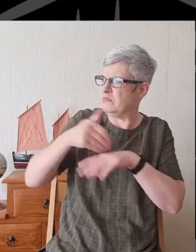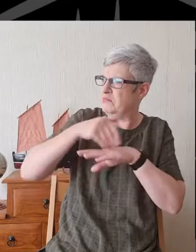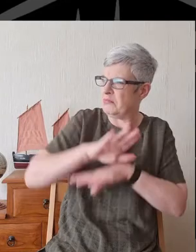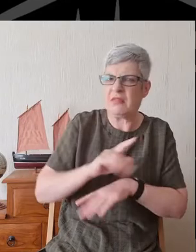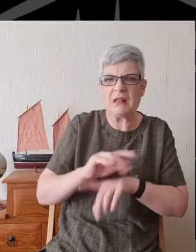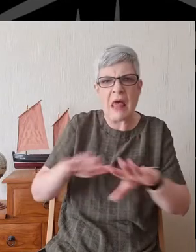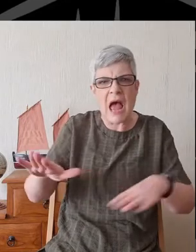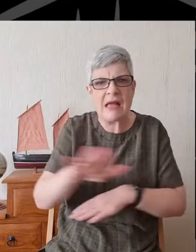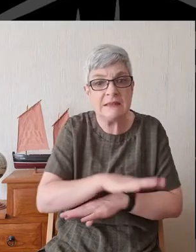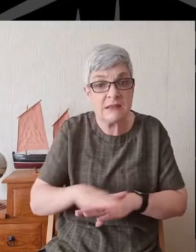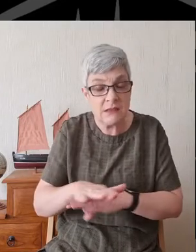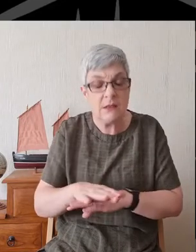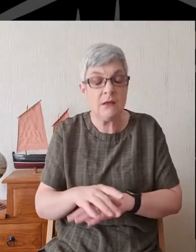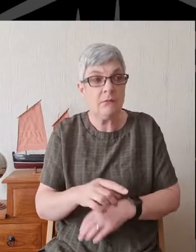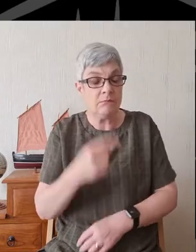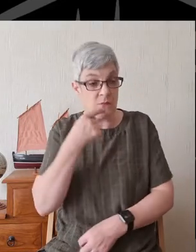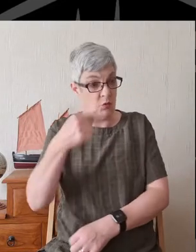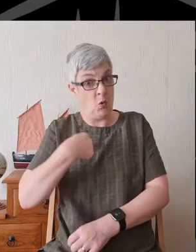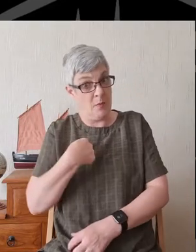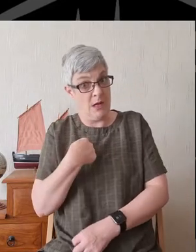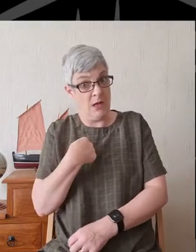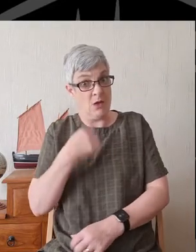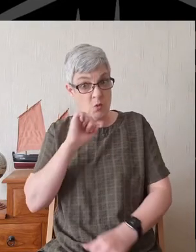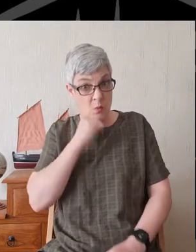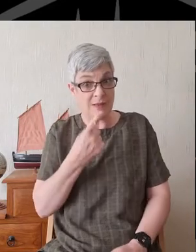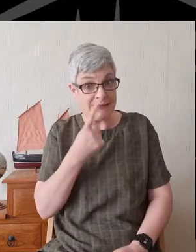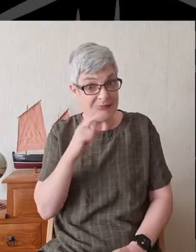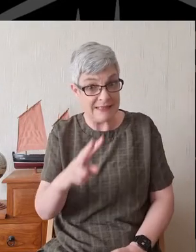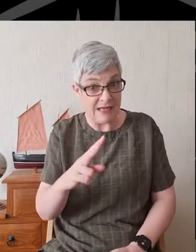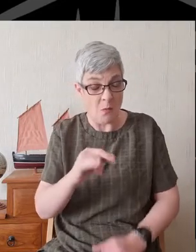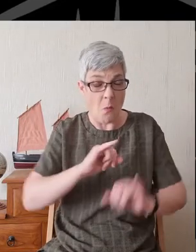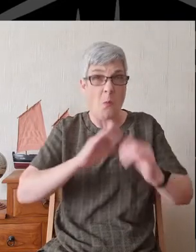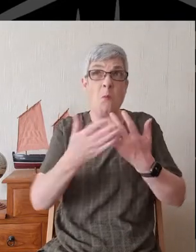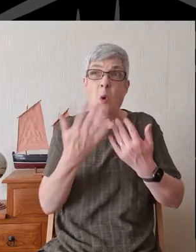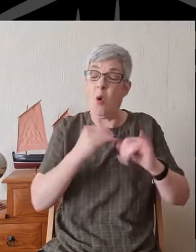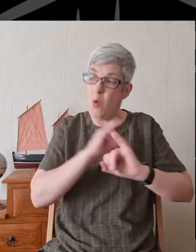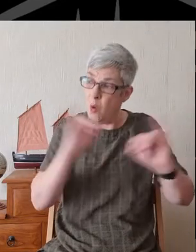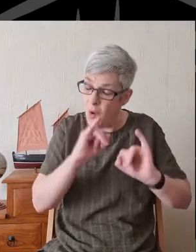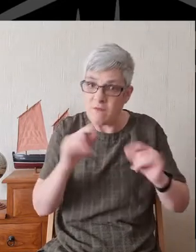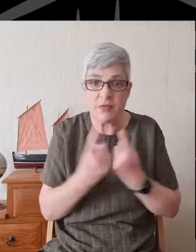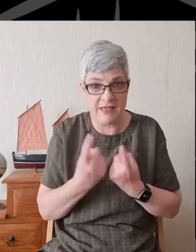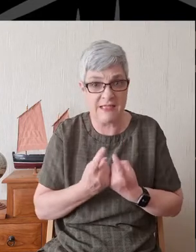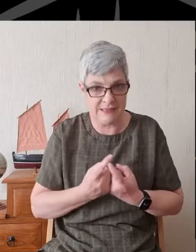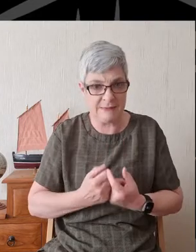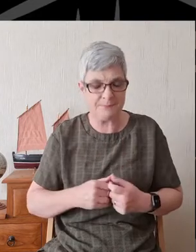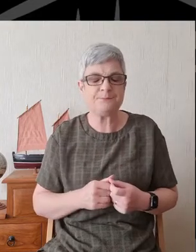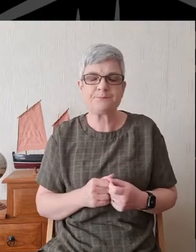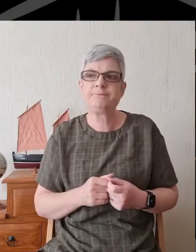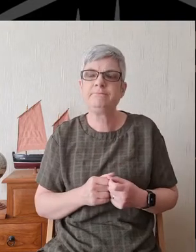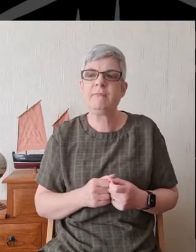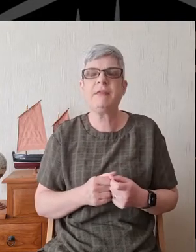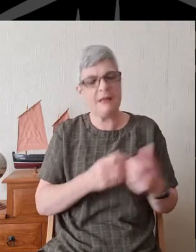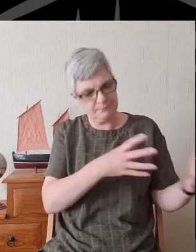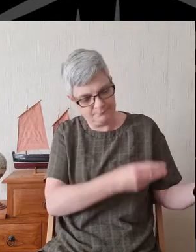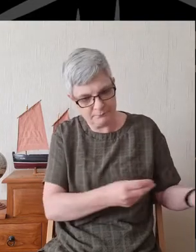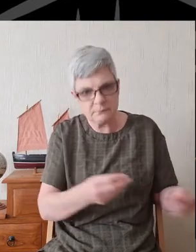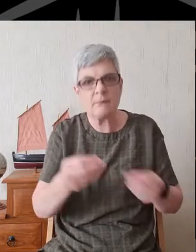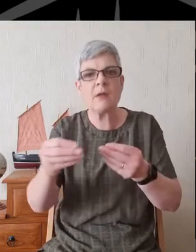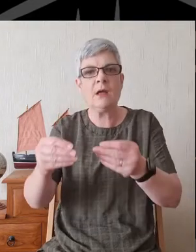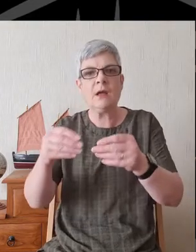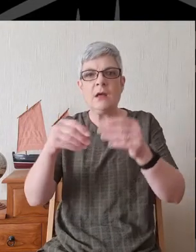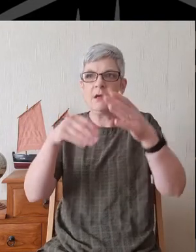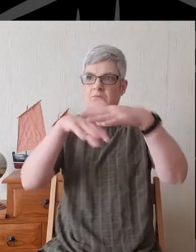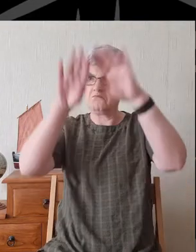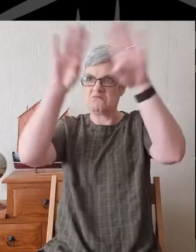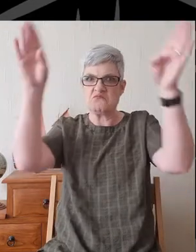again he said, You will see them doing things that are even more detestable. Then he brought me to the entrance of the north